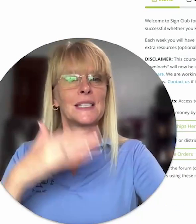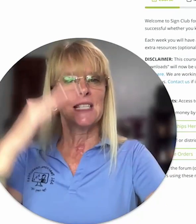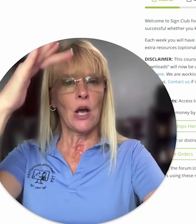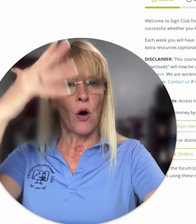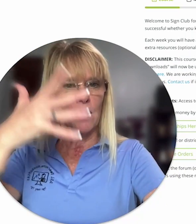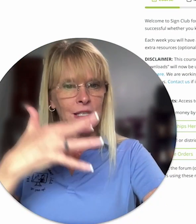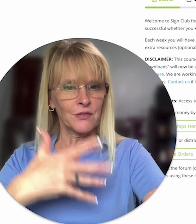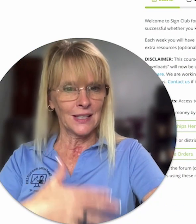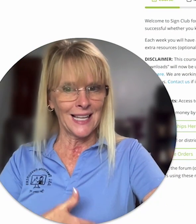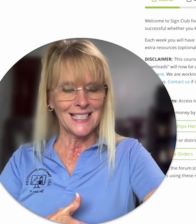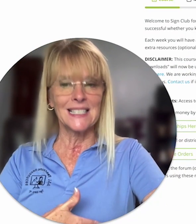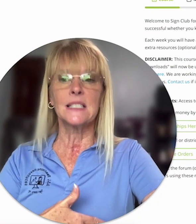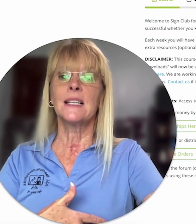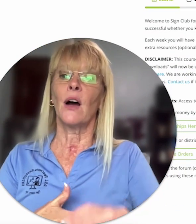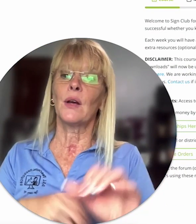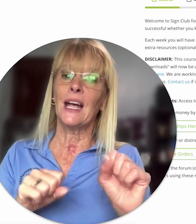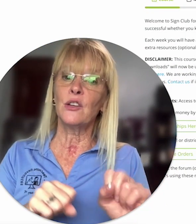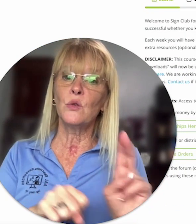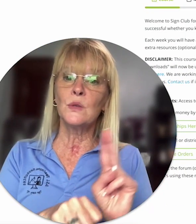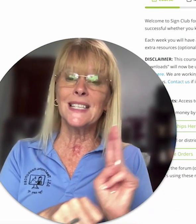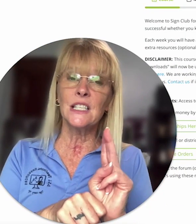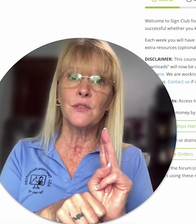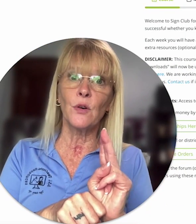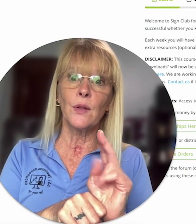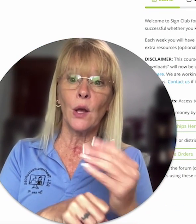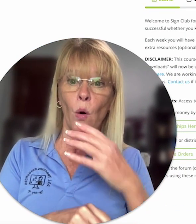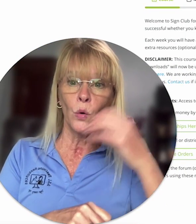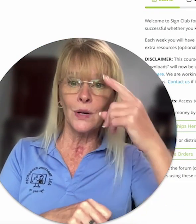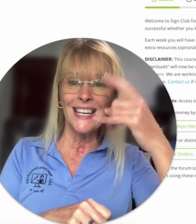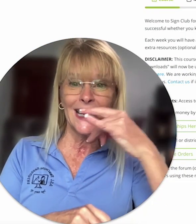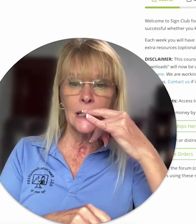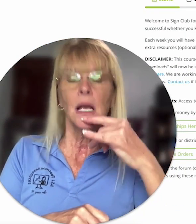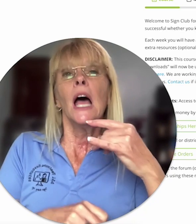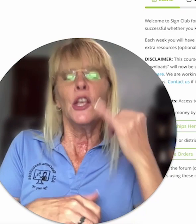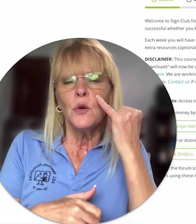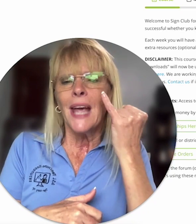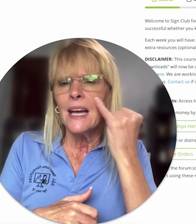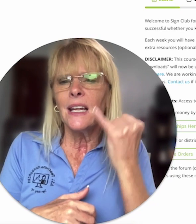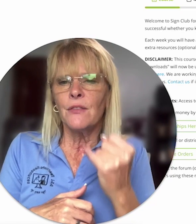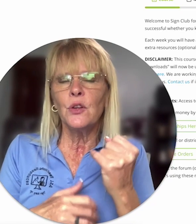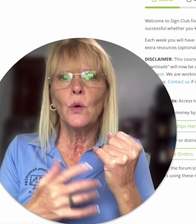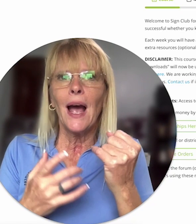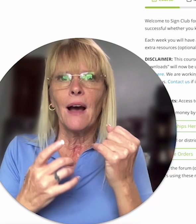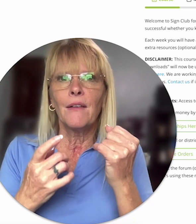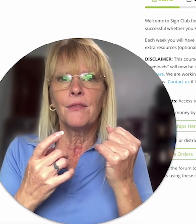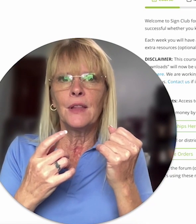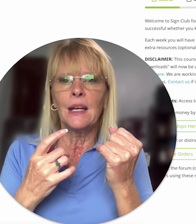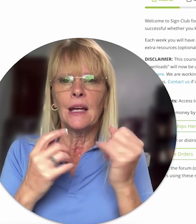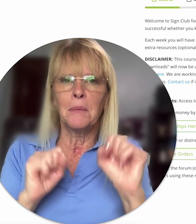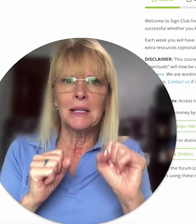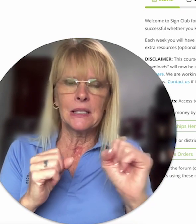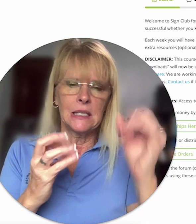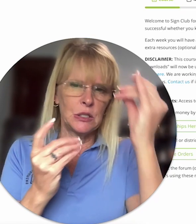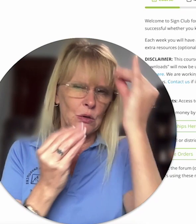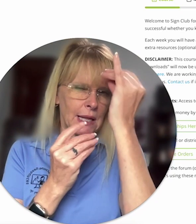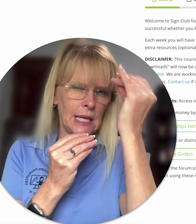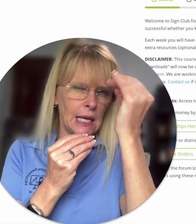and you can see all the different lessons now can you use these for the older kids you can if you have the